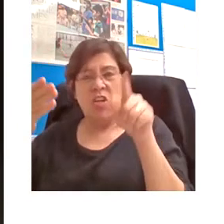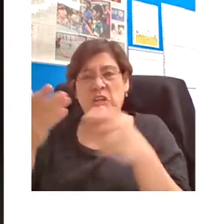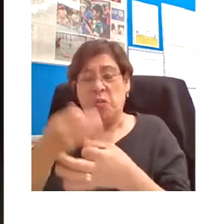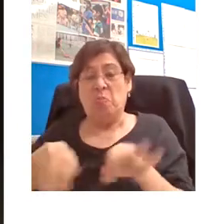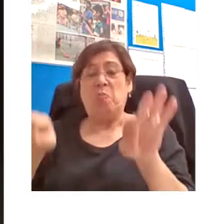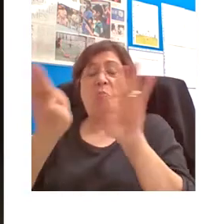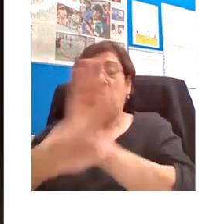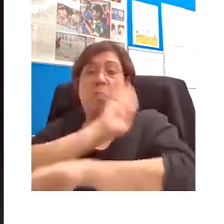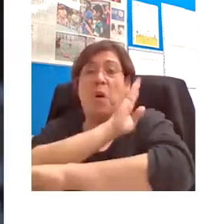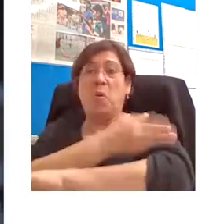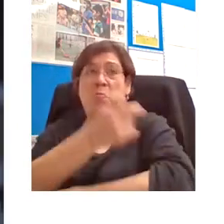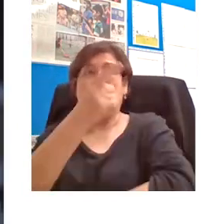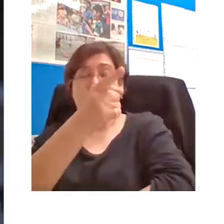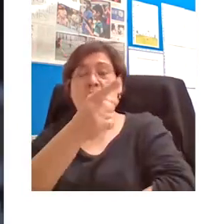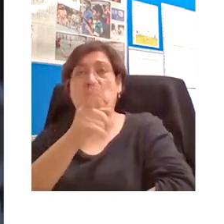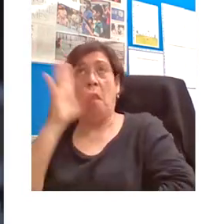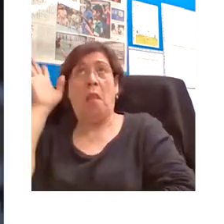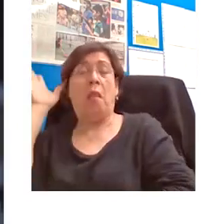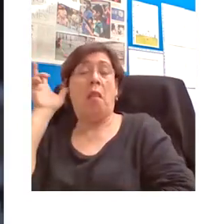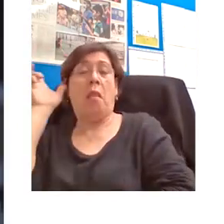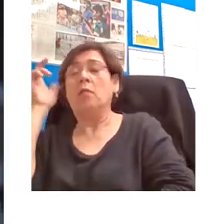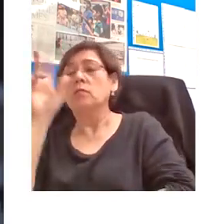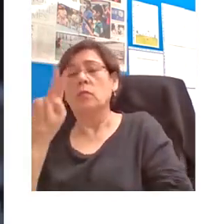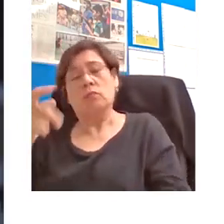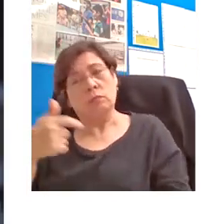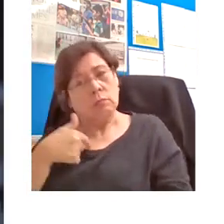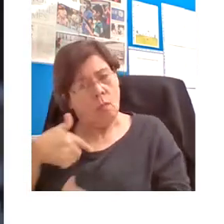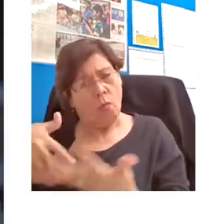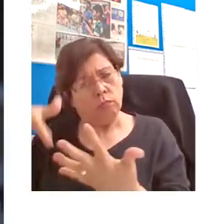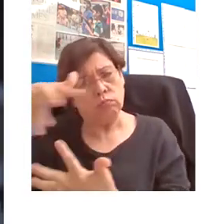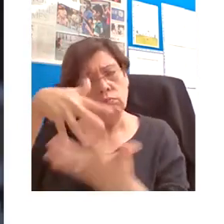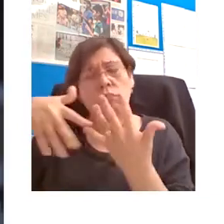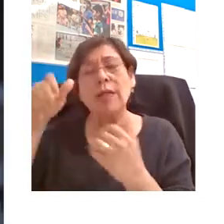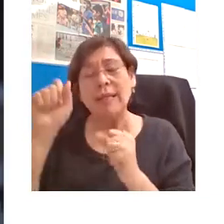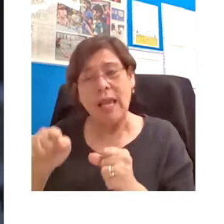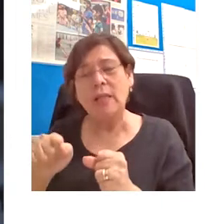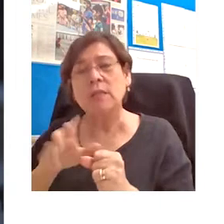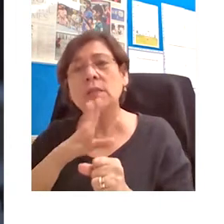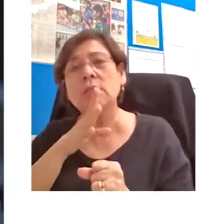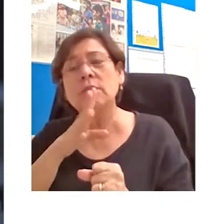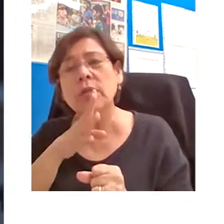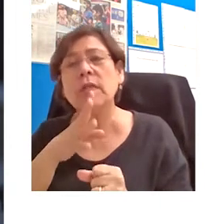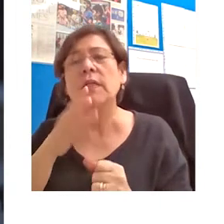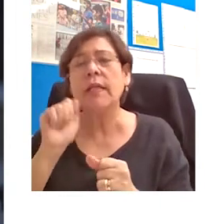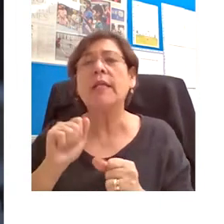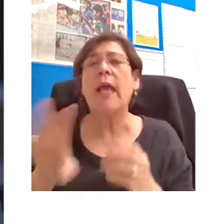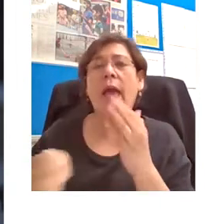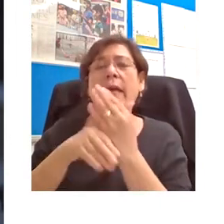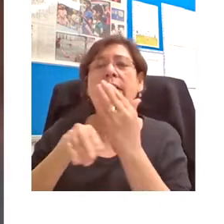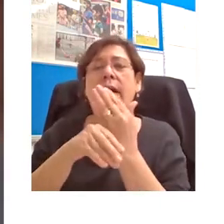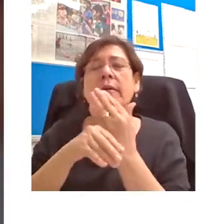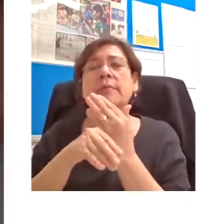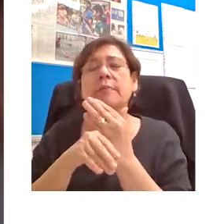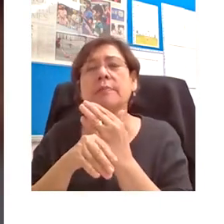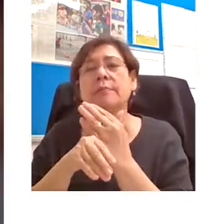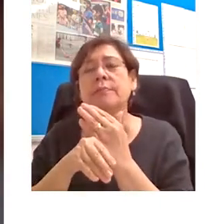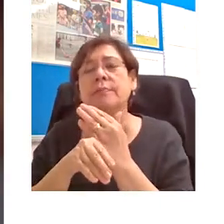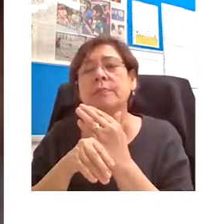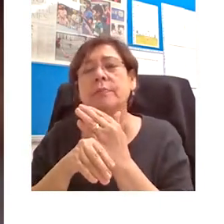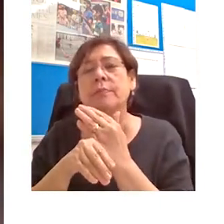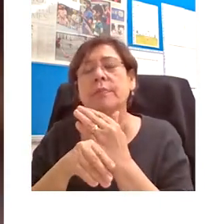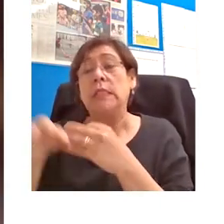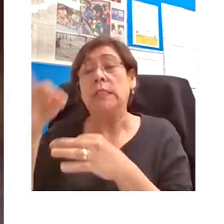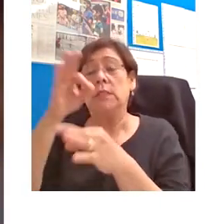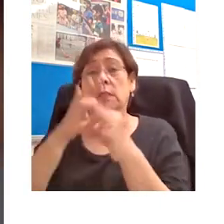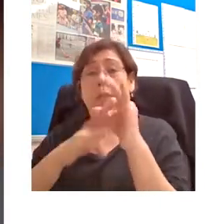up the whole of the subject in a single-handed manner and transmitting it to the audience. Instead of the